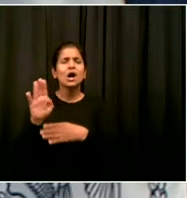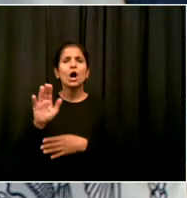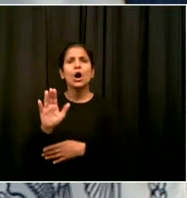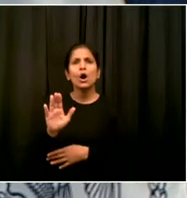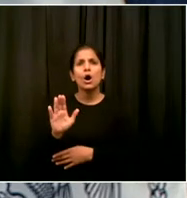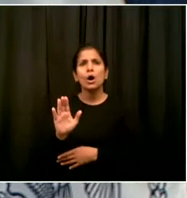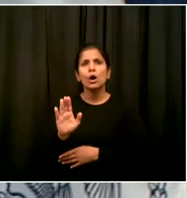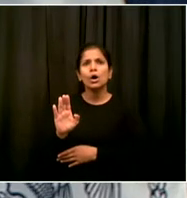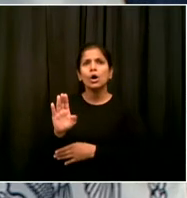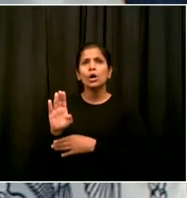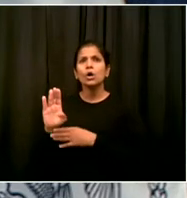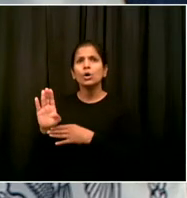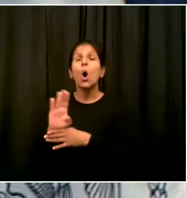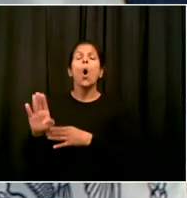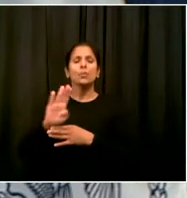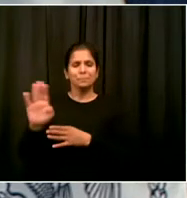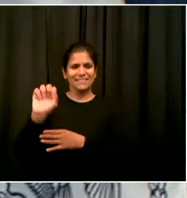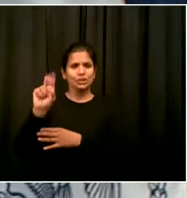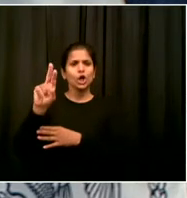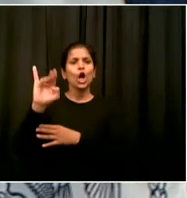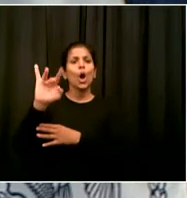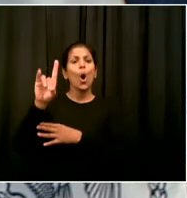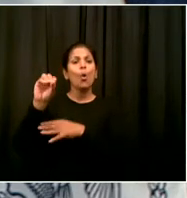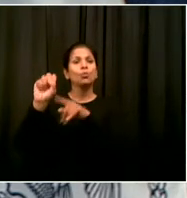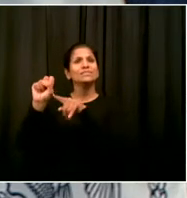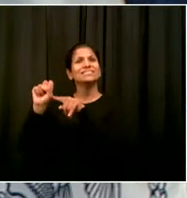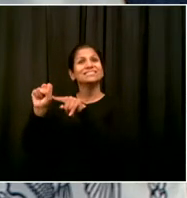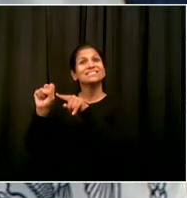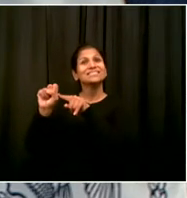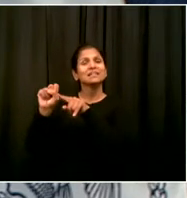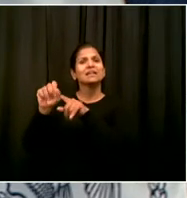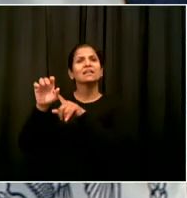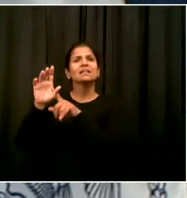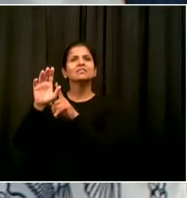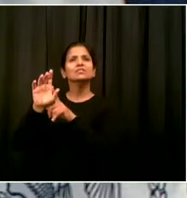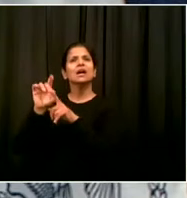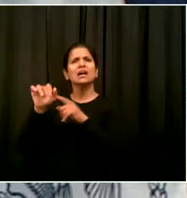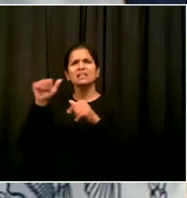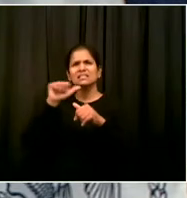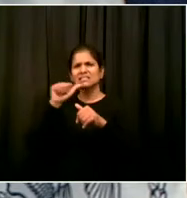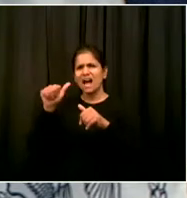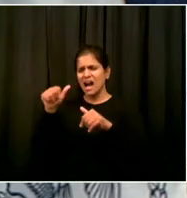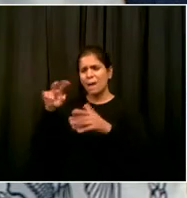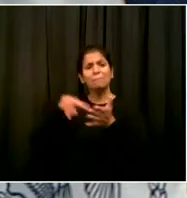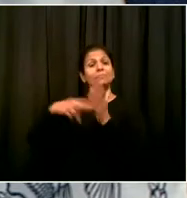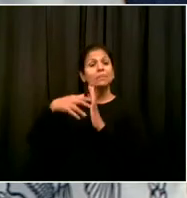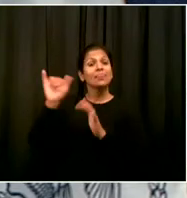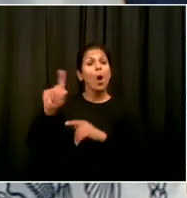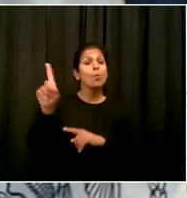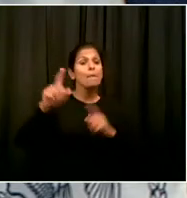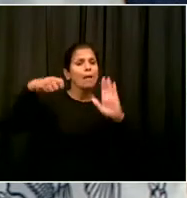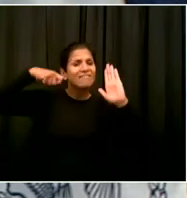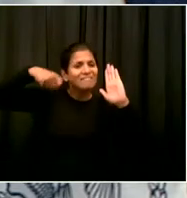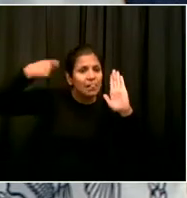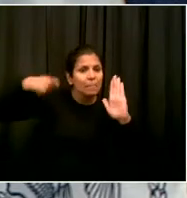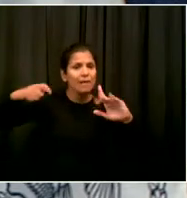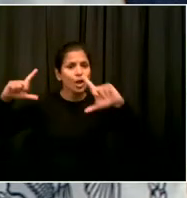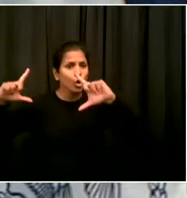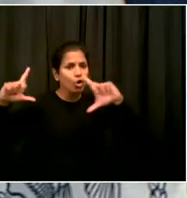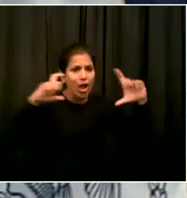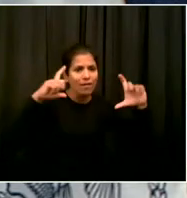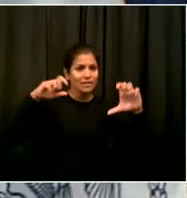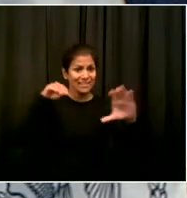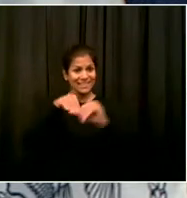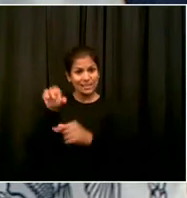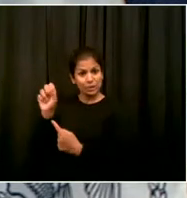that sector is still struggling and, as far as I know, hasn't been able to open yet. Yeah. It continues to be